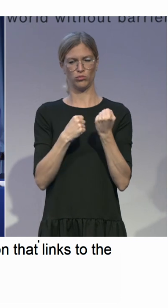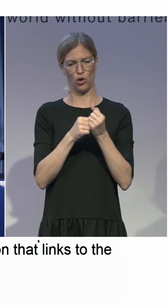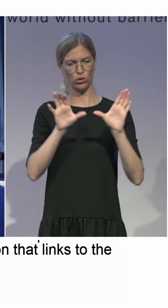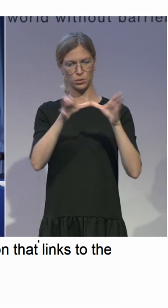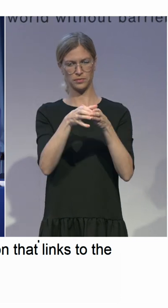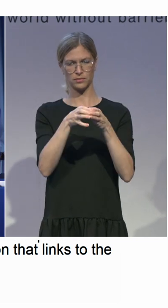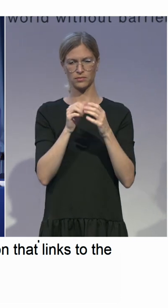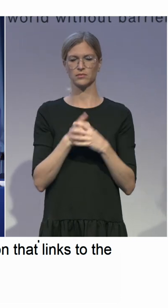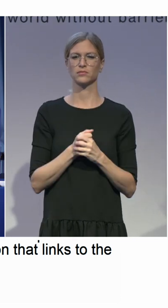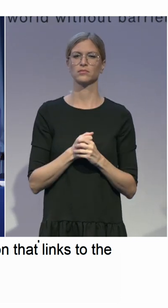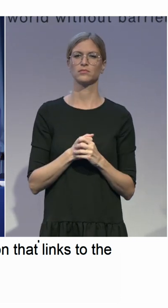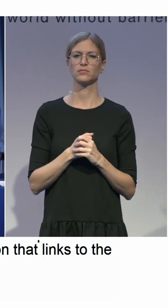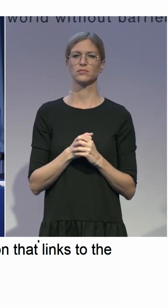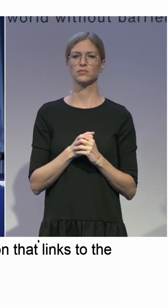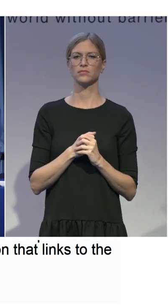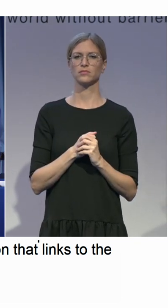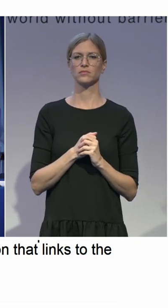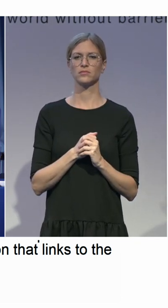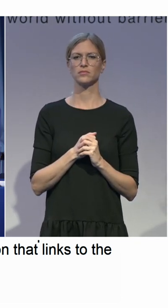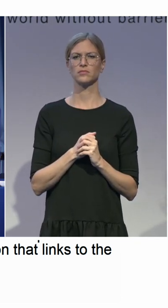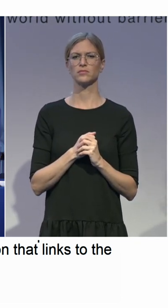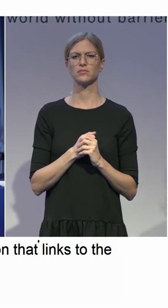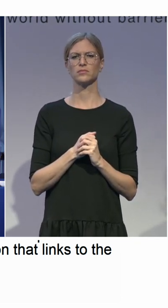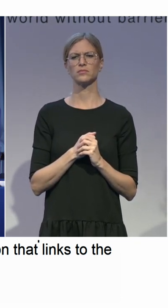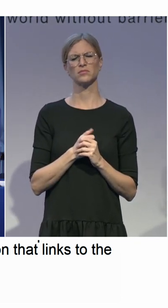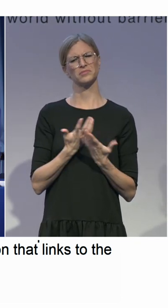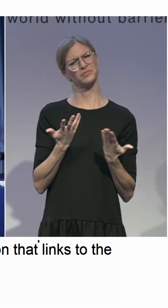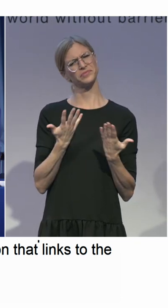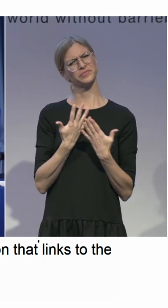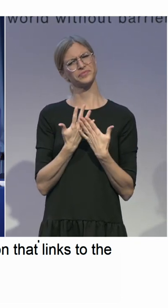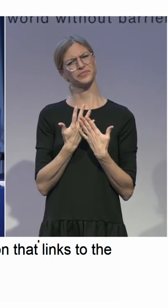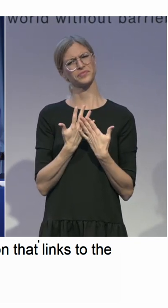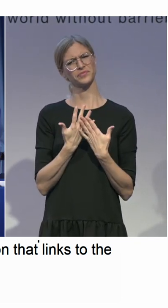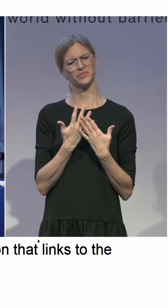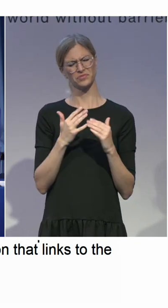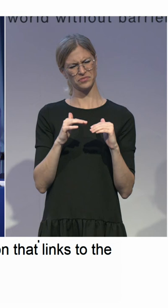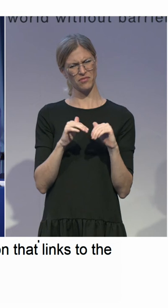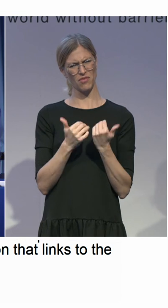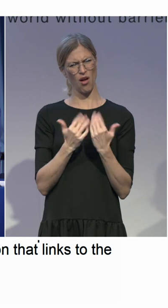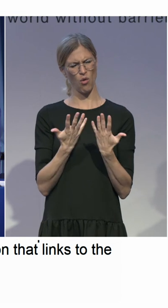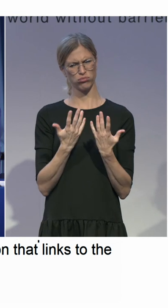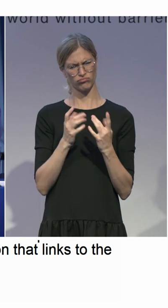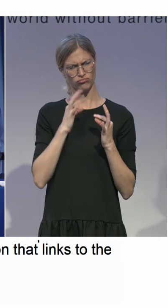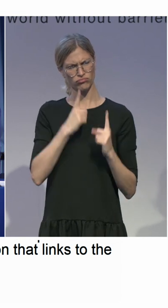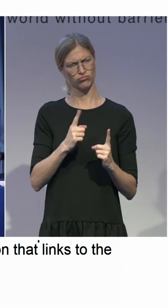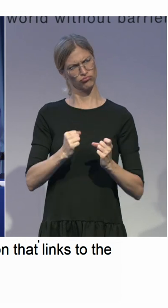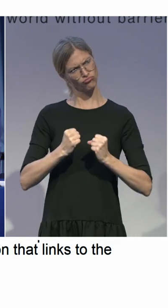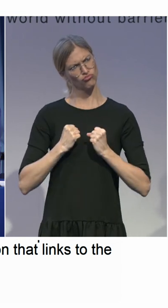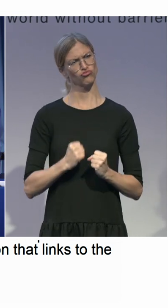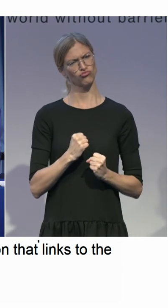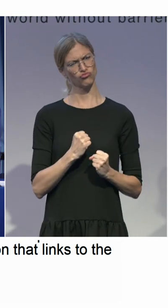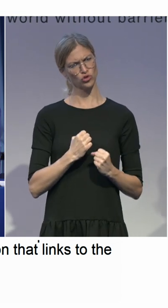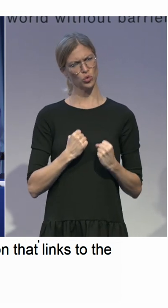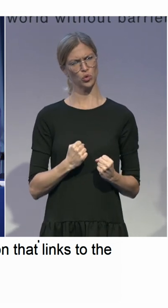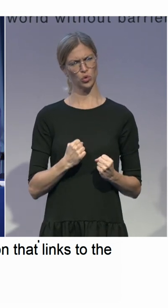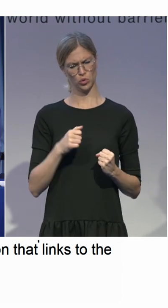sure that legal capacity is kind of guaranteed in a good way? Because I can